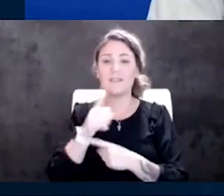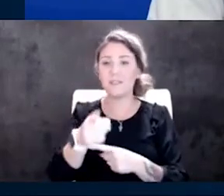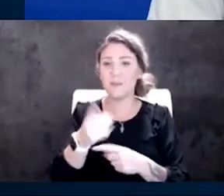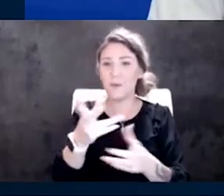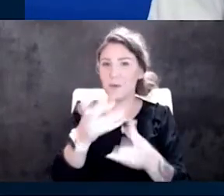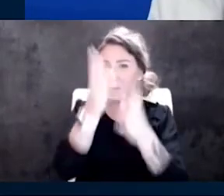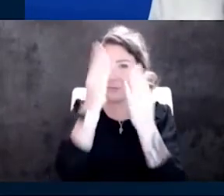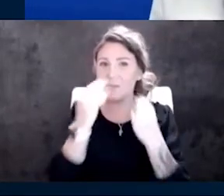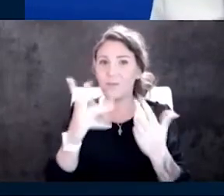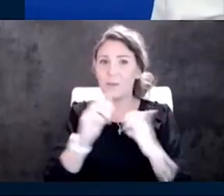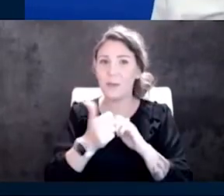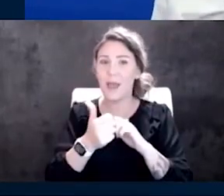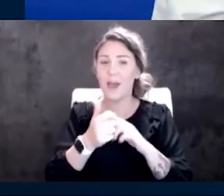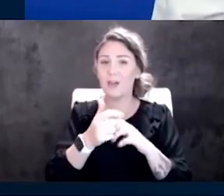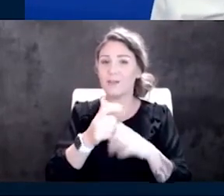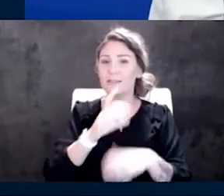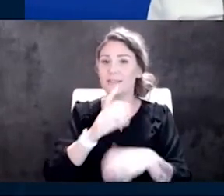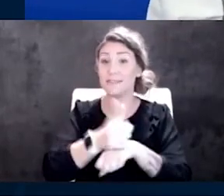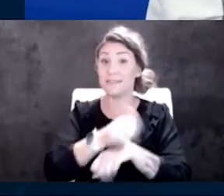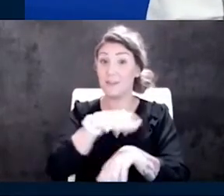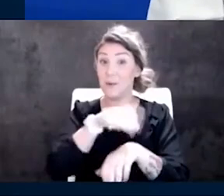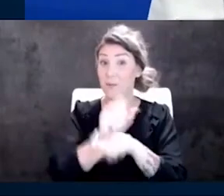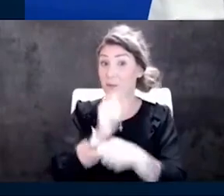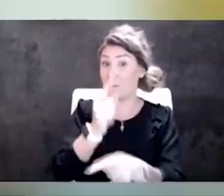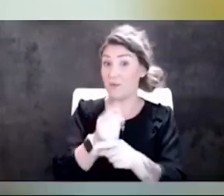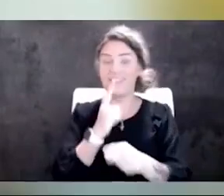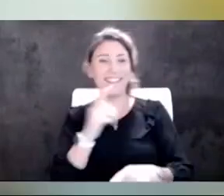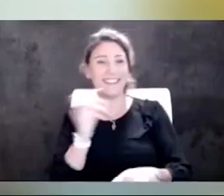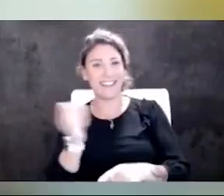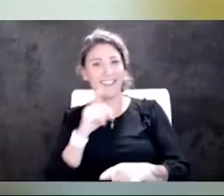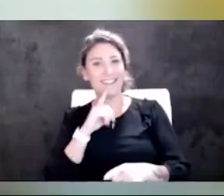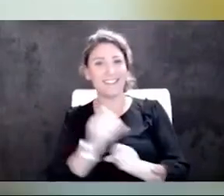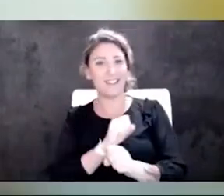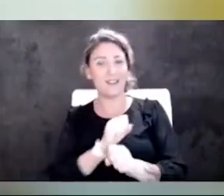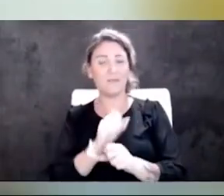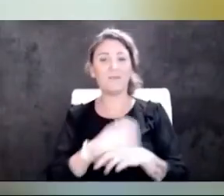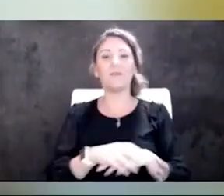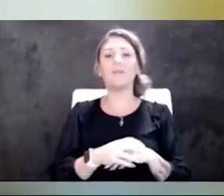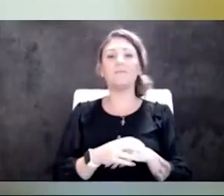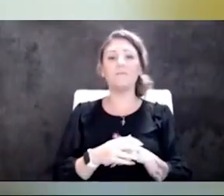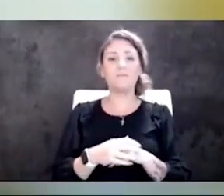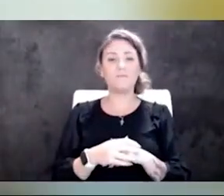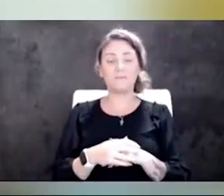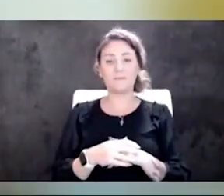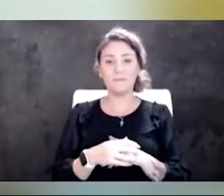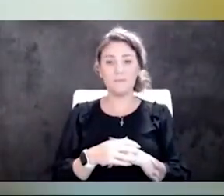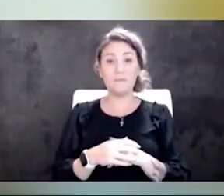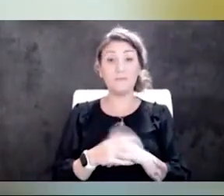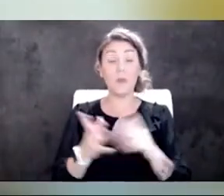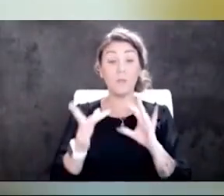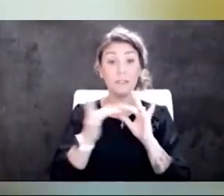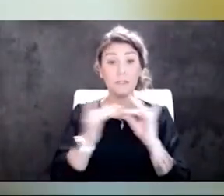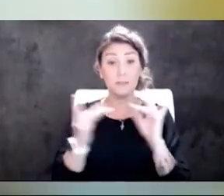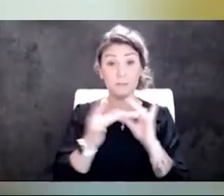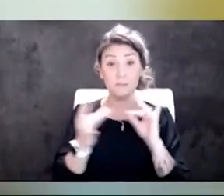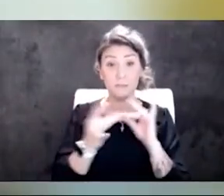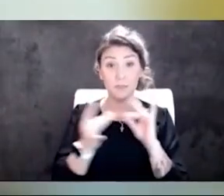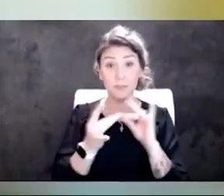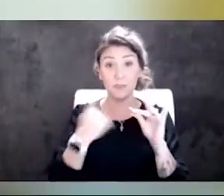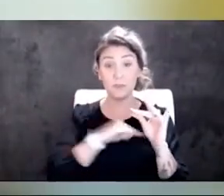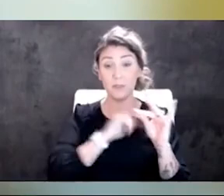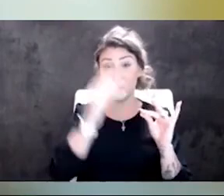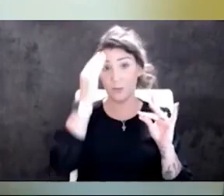how to get an appointment set up. Yes, absolutely. So first, I do want to mention that we are aware